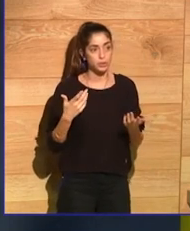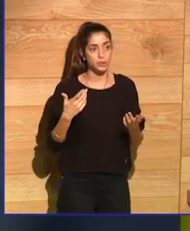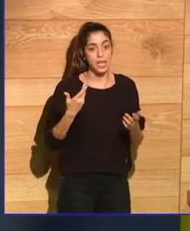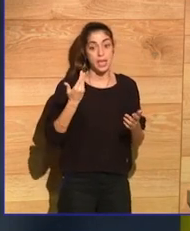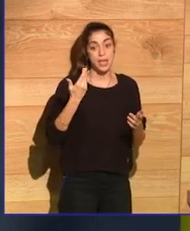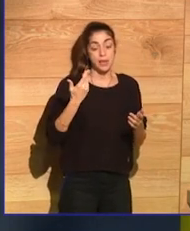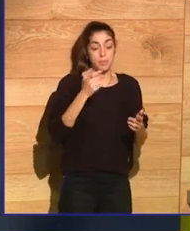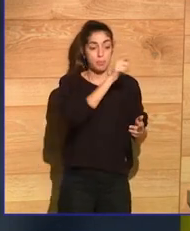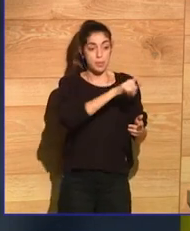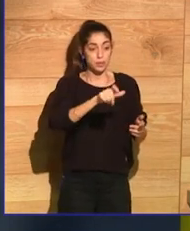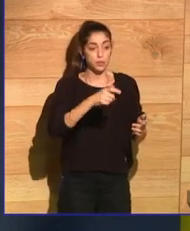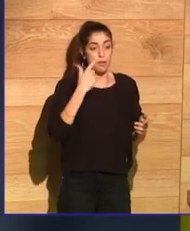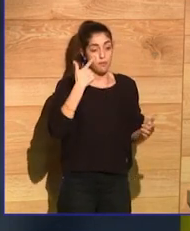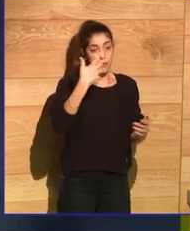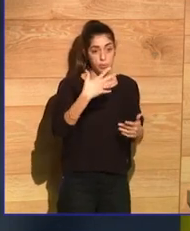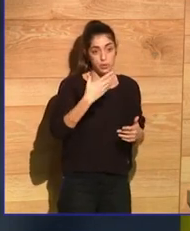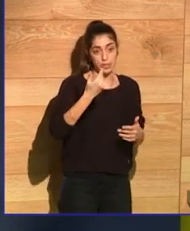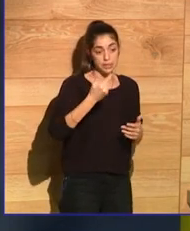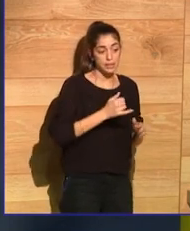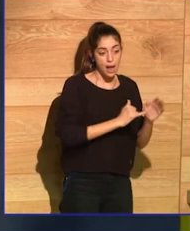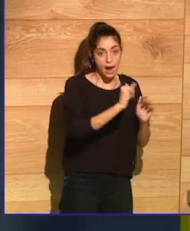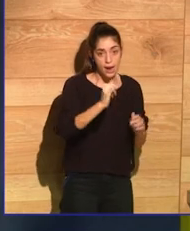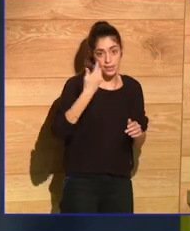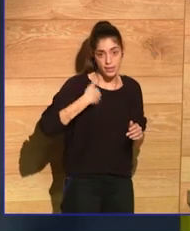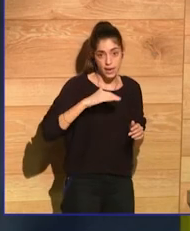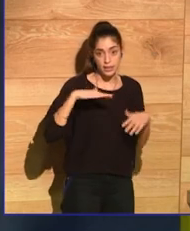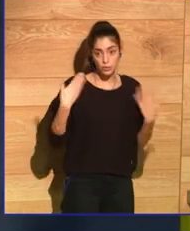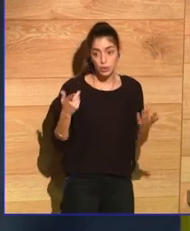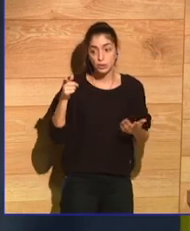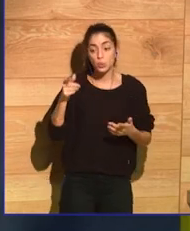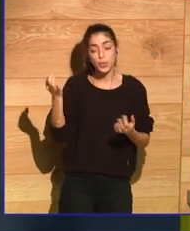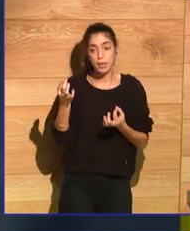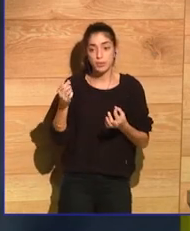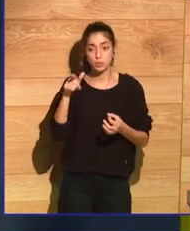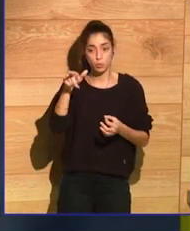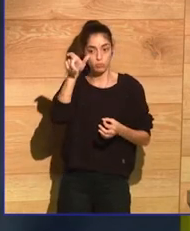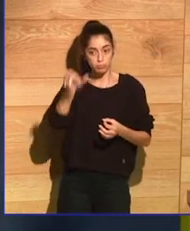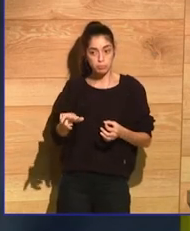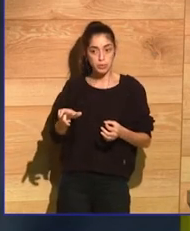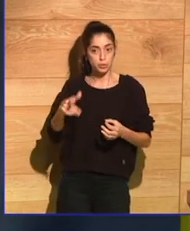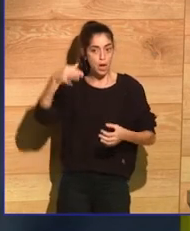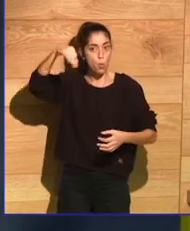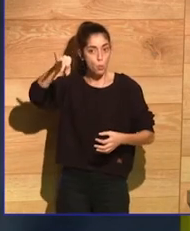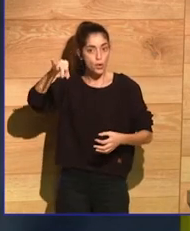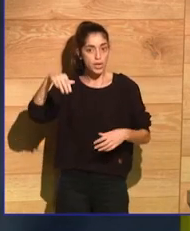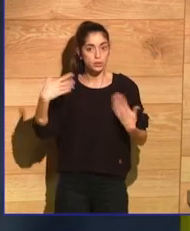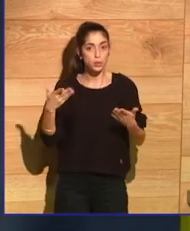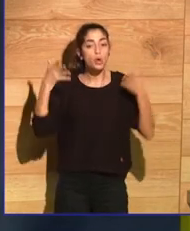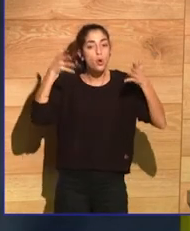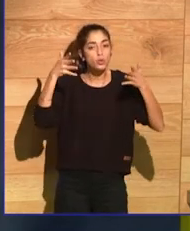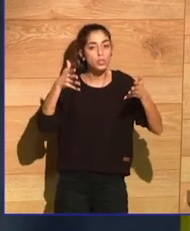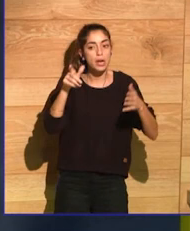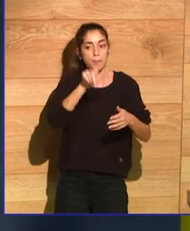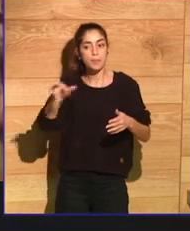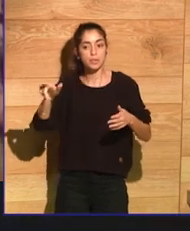Fitzgerald or Stephen King, until Spanbauer told you that there's there was also already a Fitzgerald and a